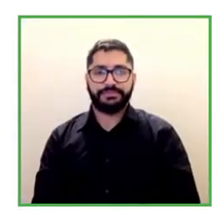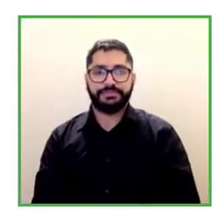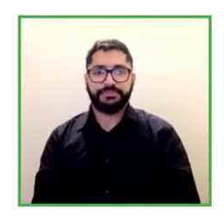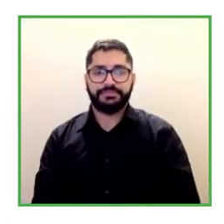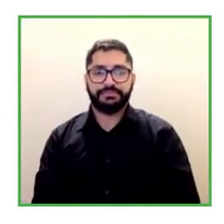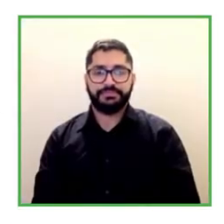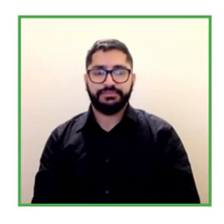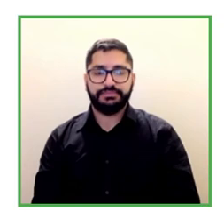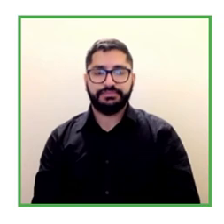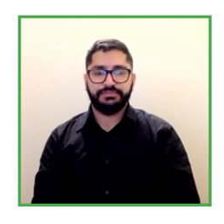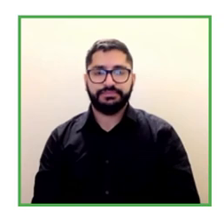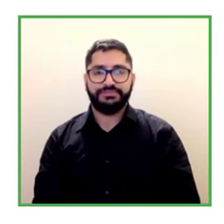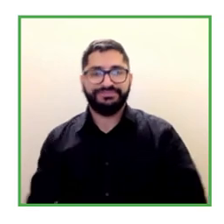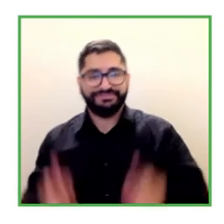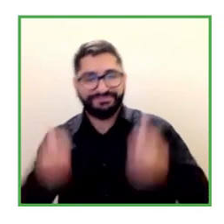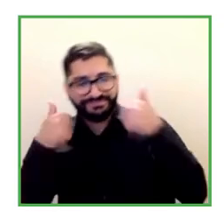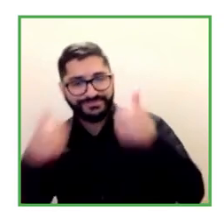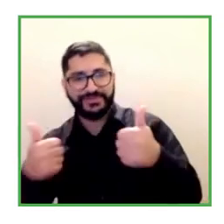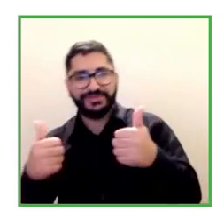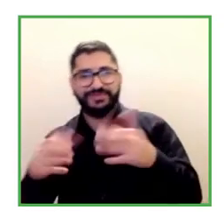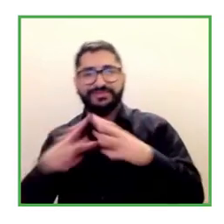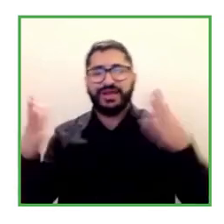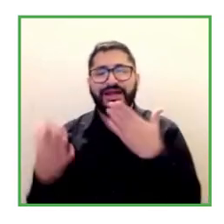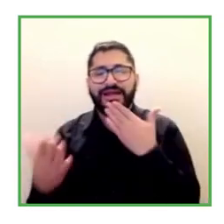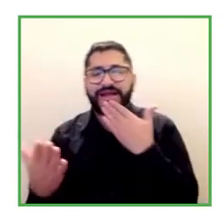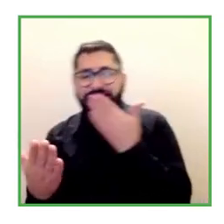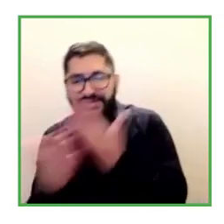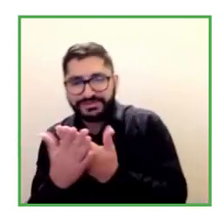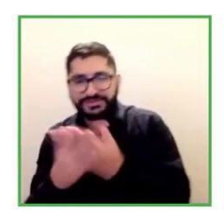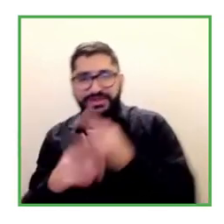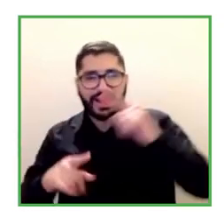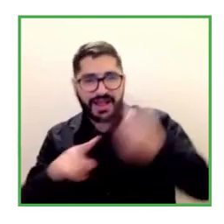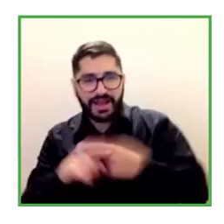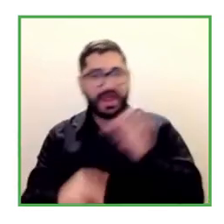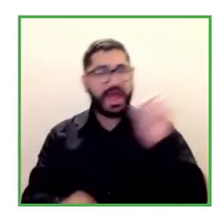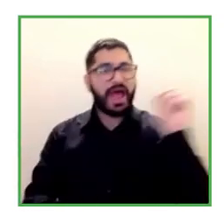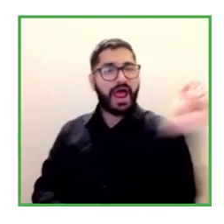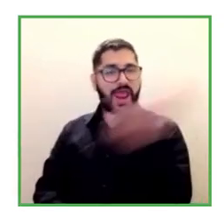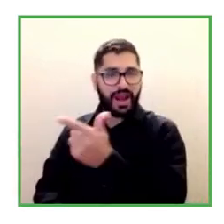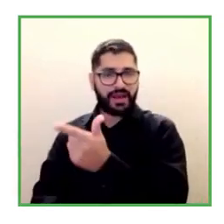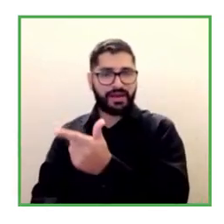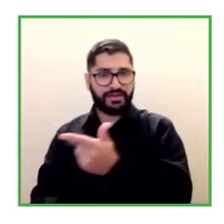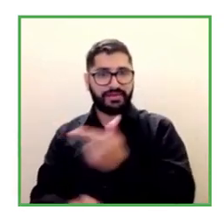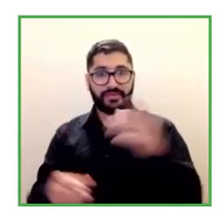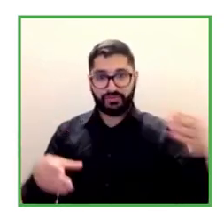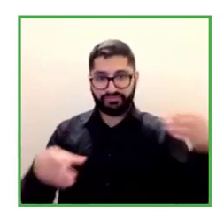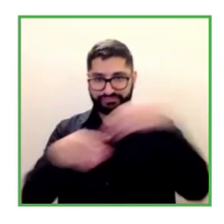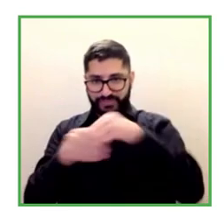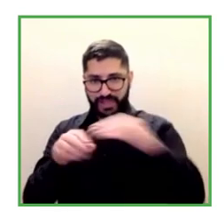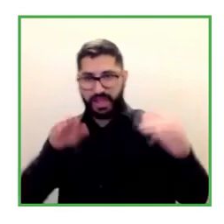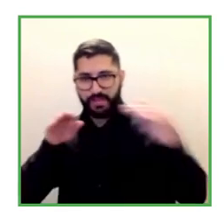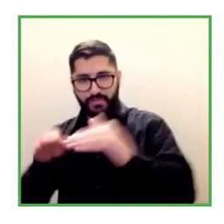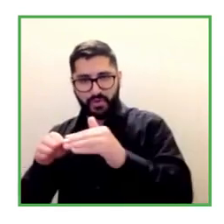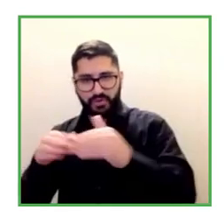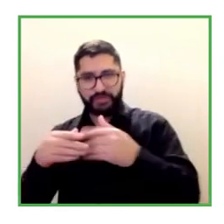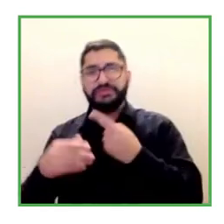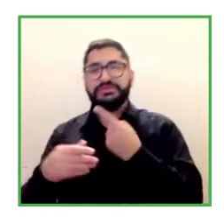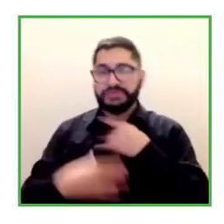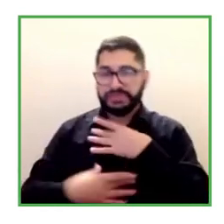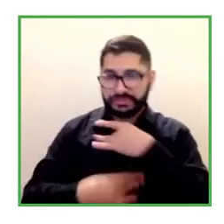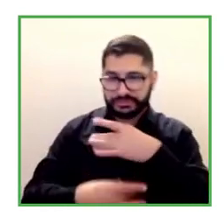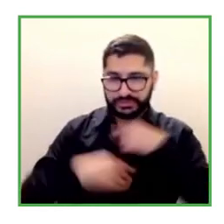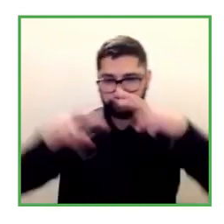you so much once again for everyone for being with us today this really interesting panel